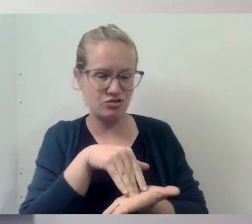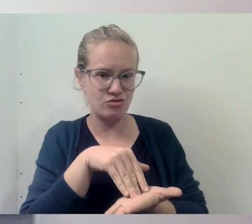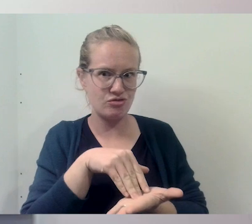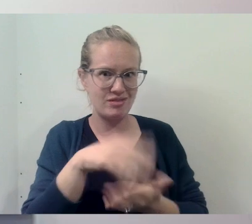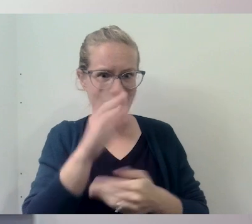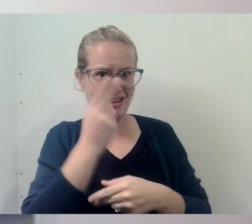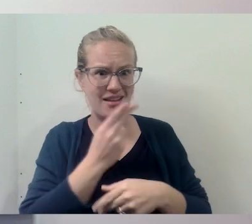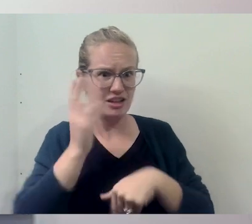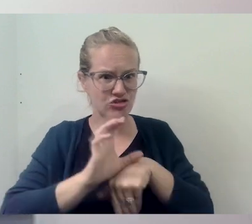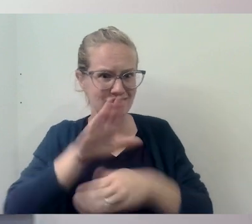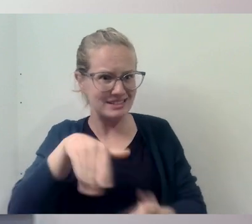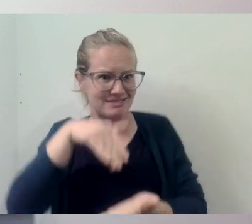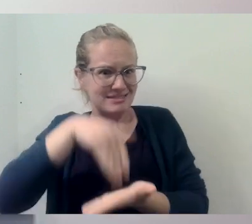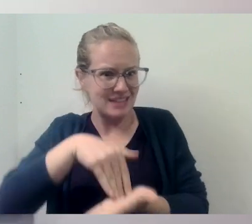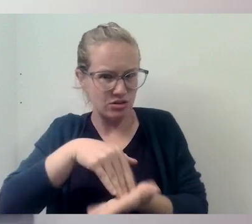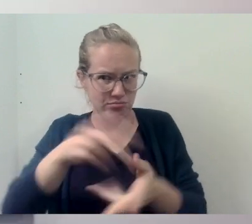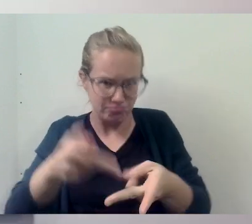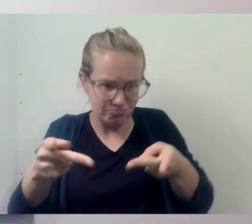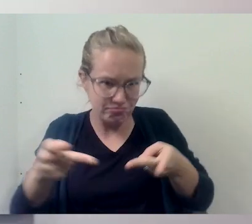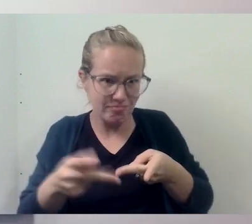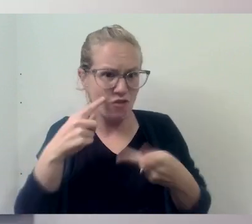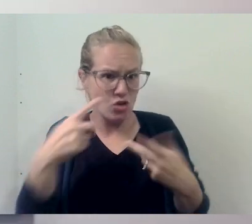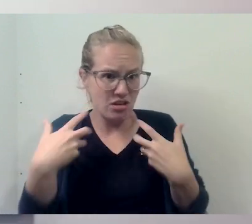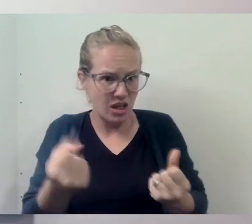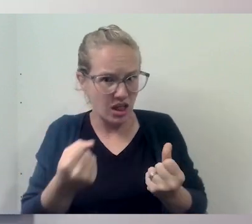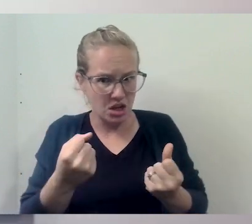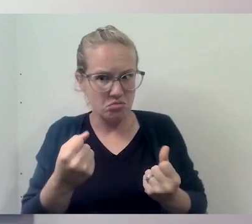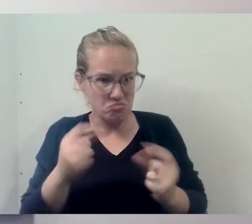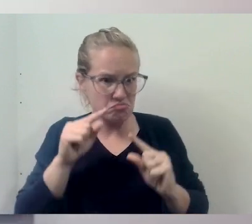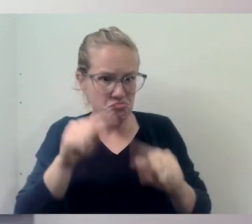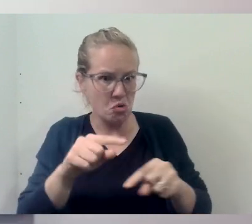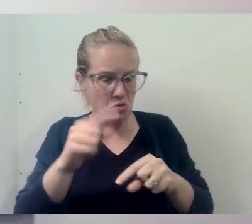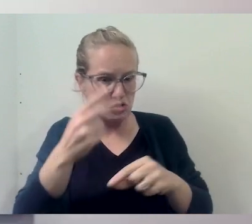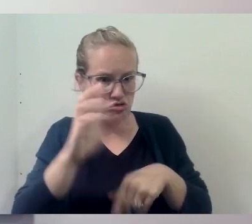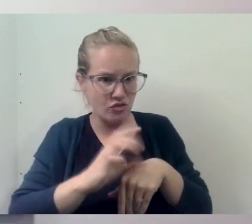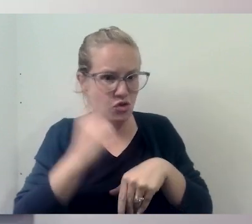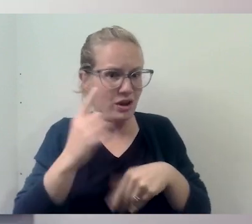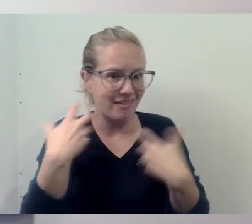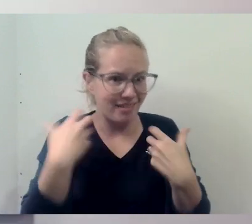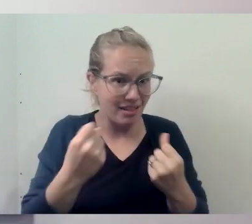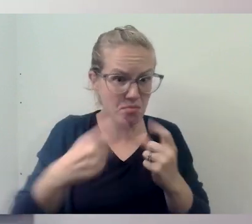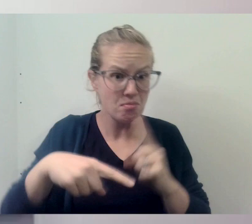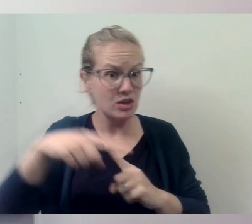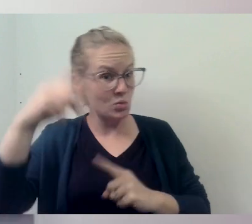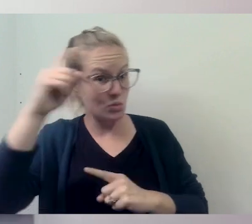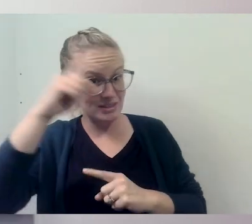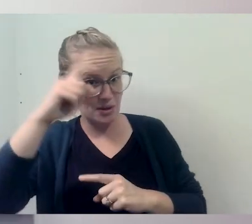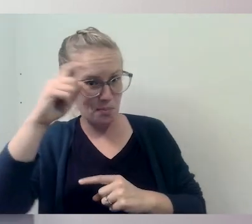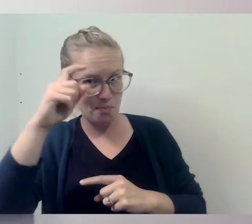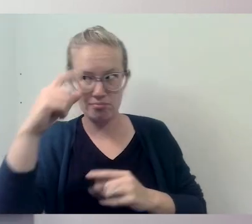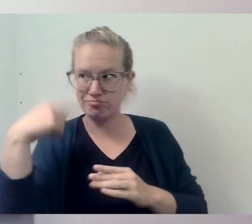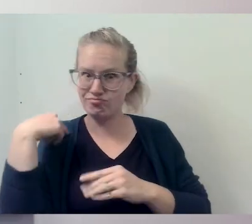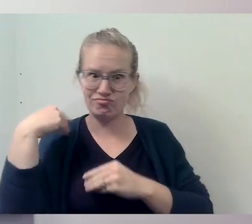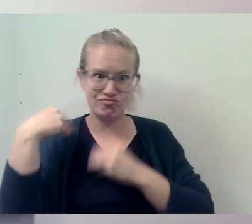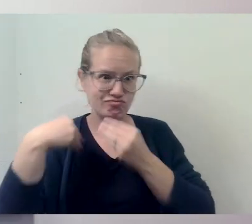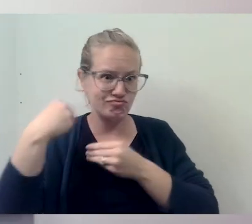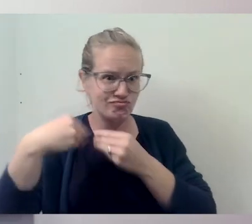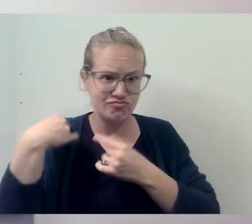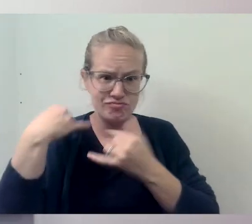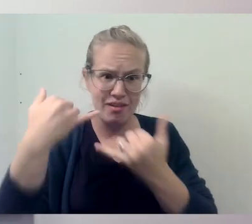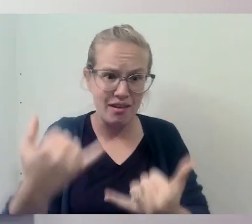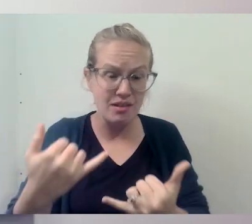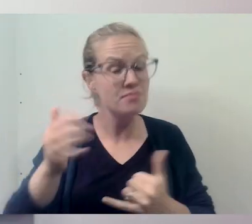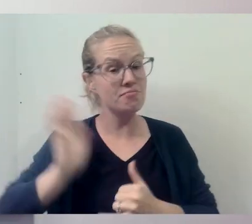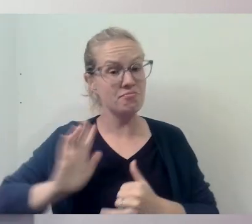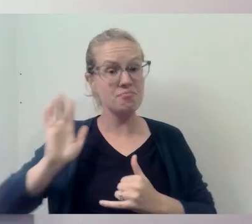healing and also for wisdom. Down through the ages, there was a time